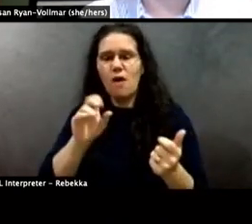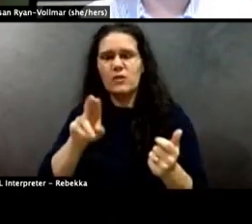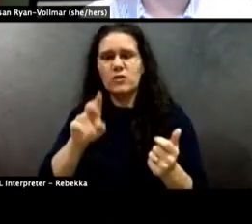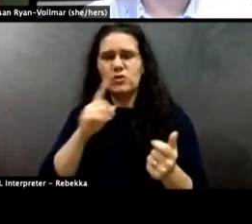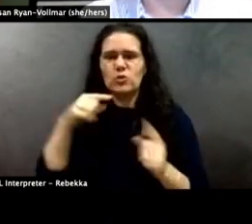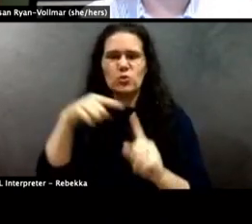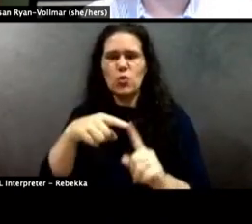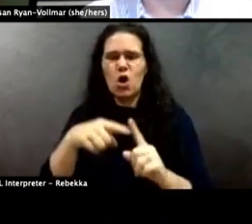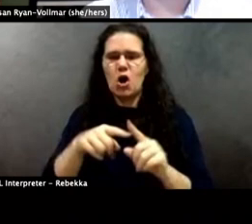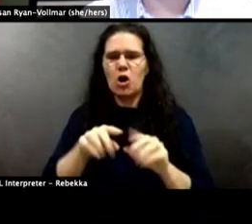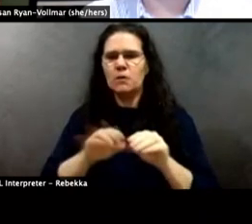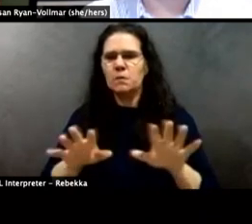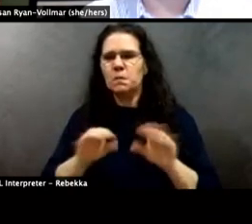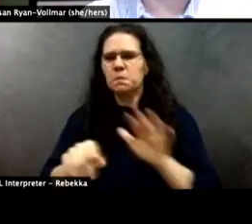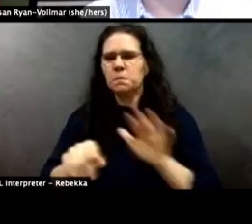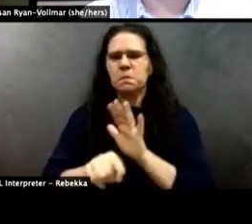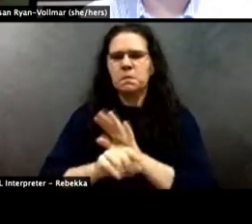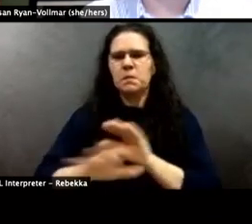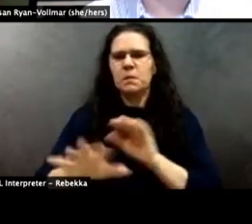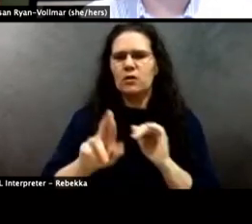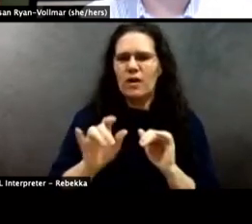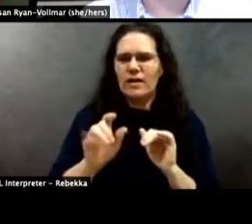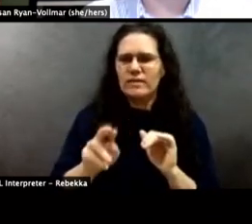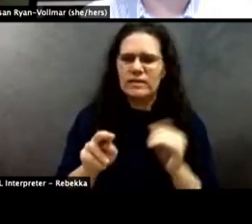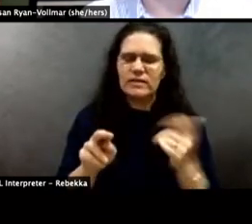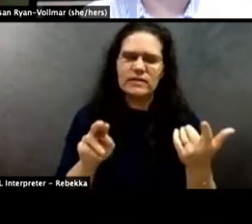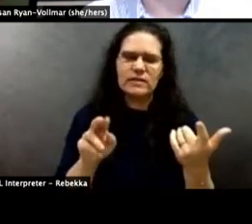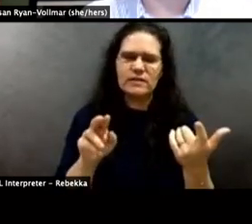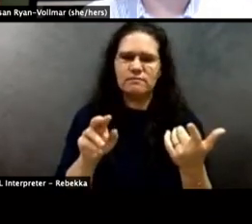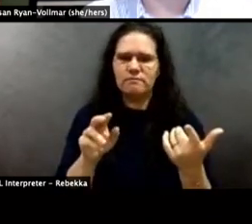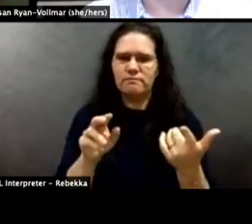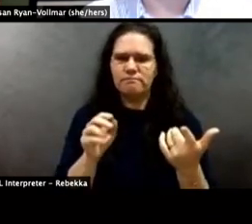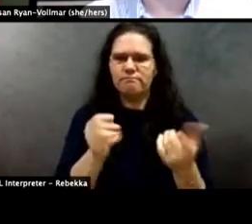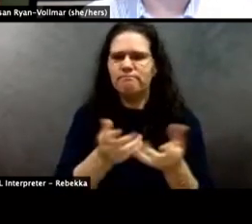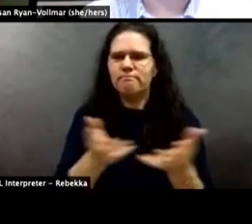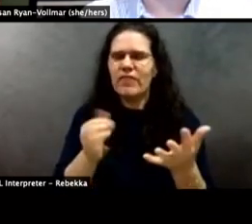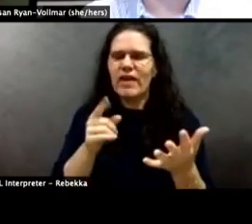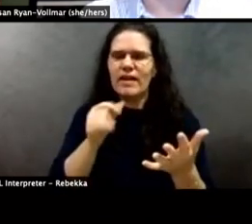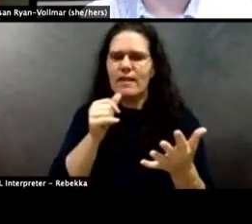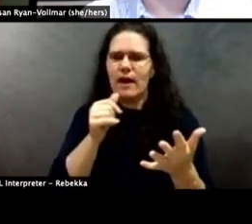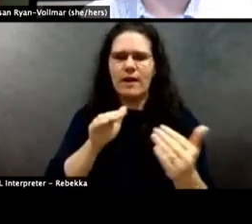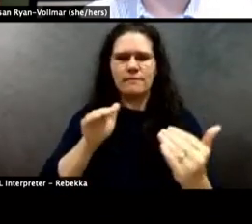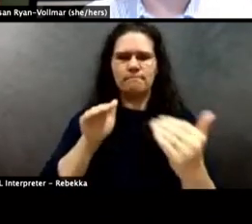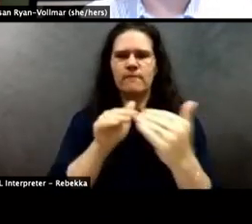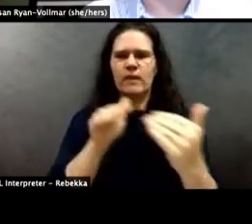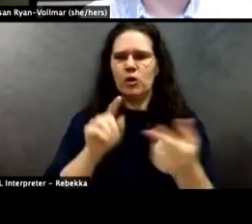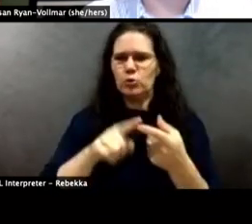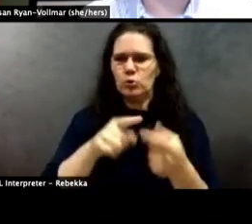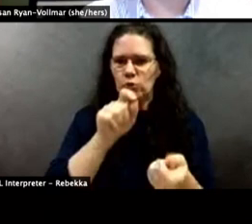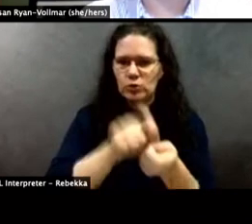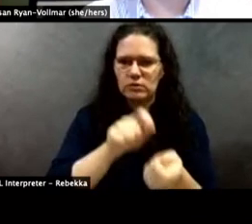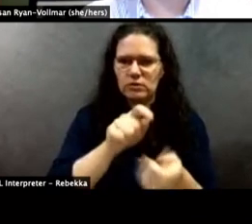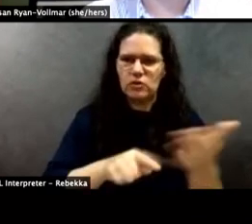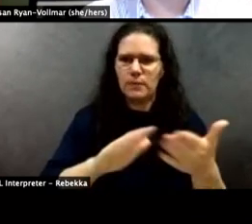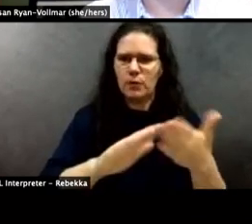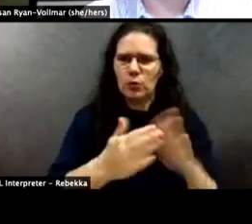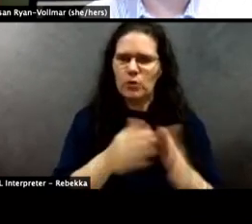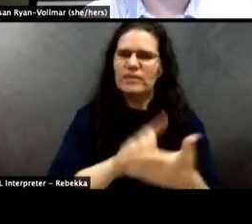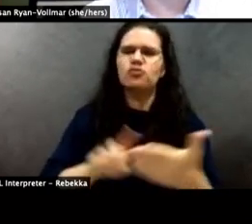could lead to treating certain communities in a discriminatory way?